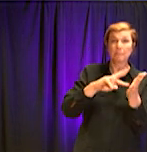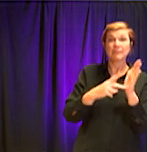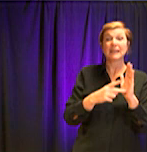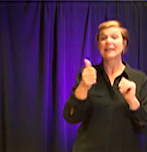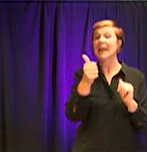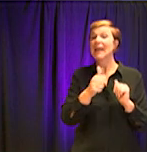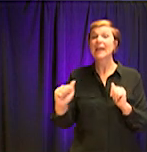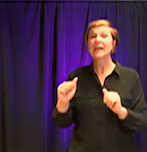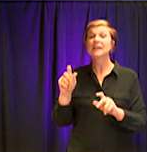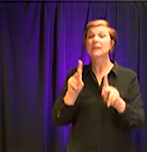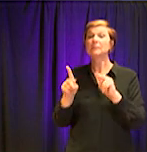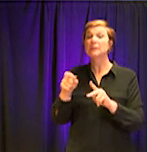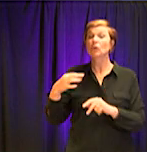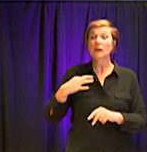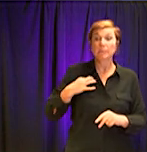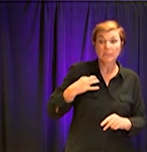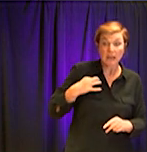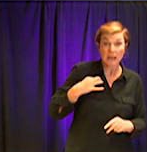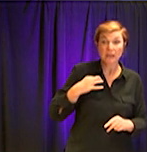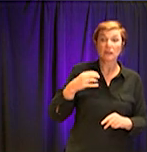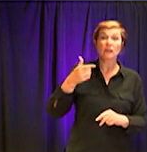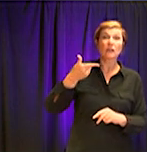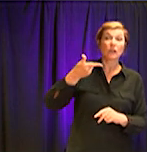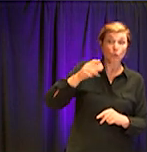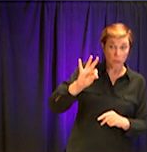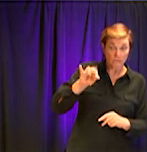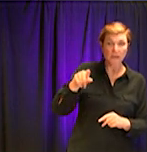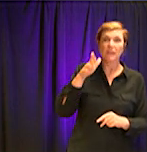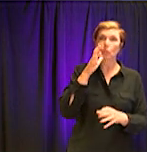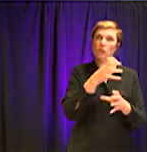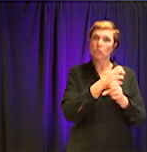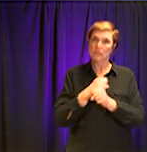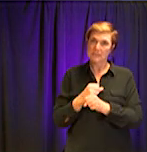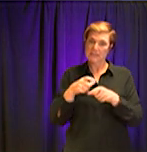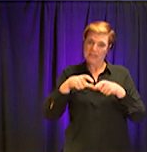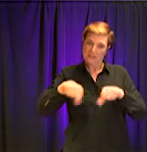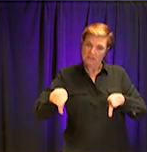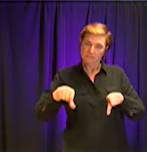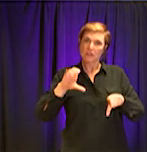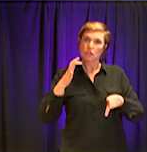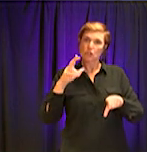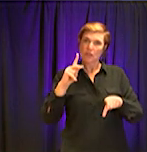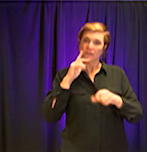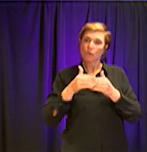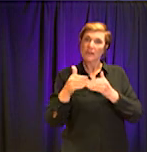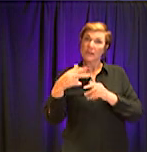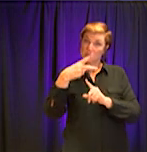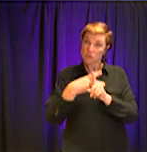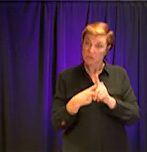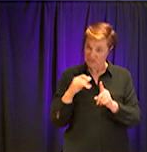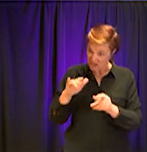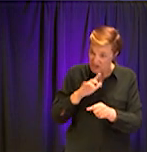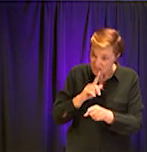of about $1,000 for, for two months. Is that enough in your estimation? Is that enough to help you better make